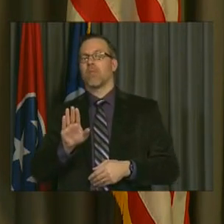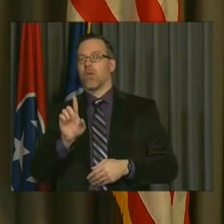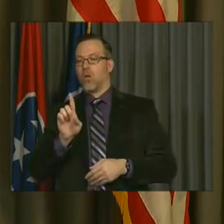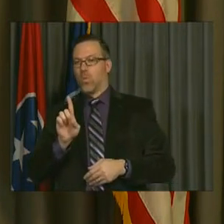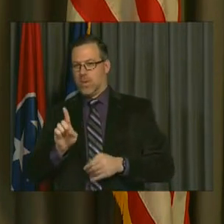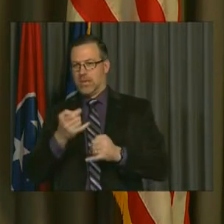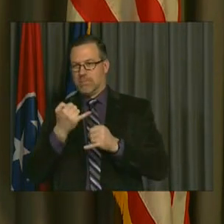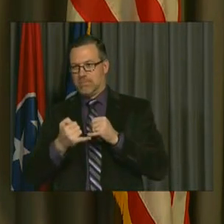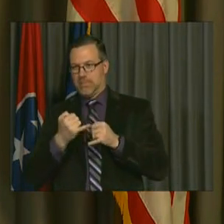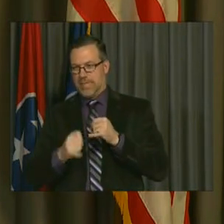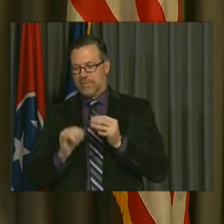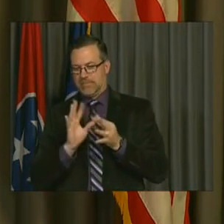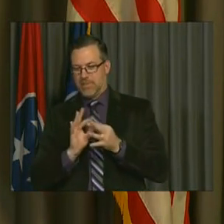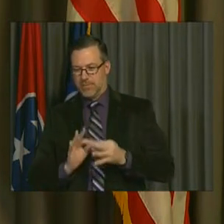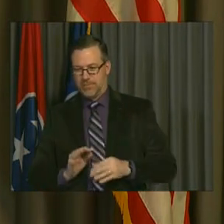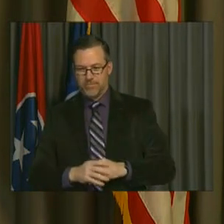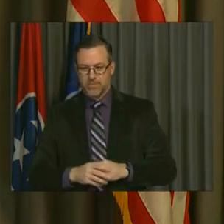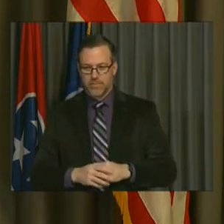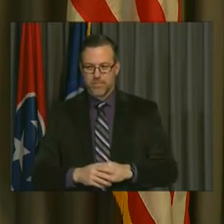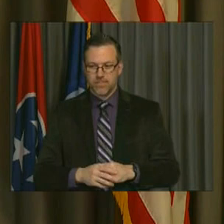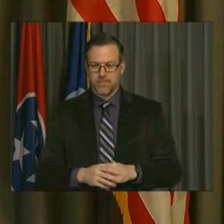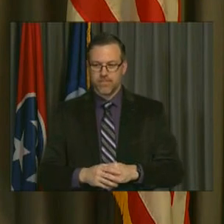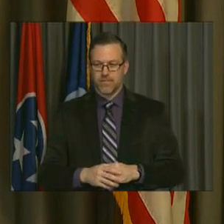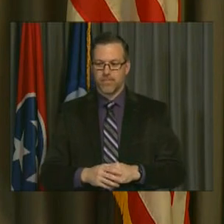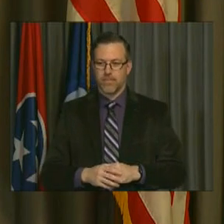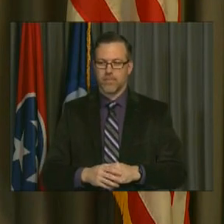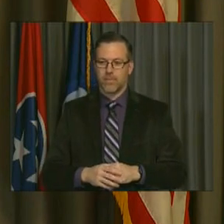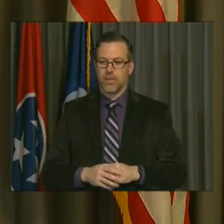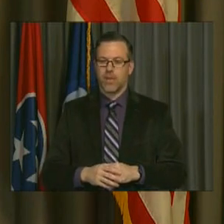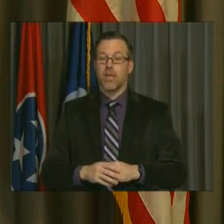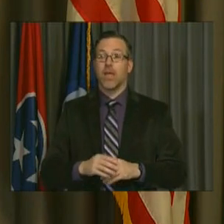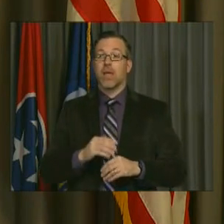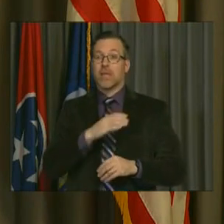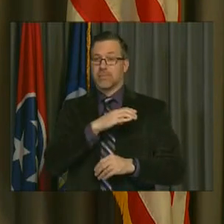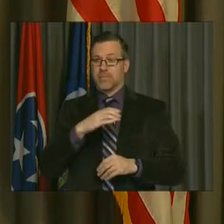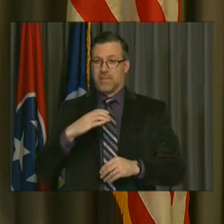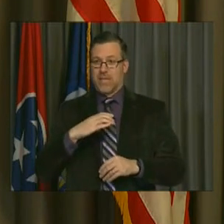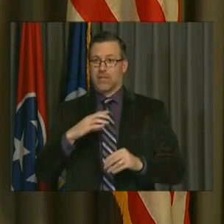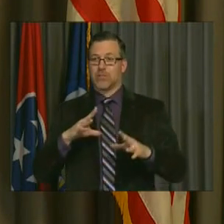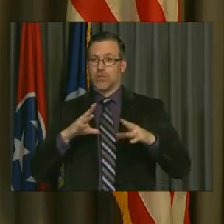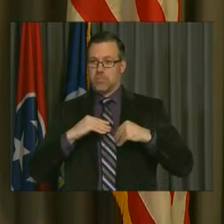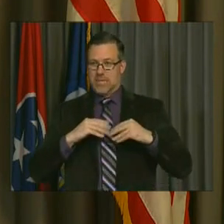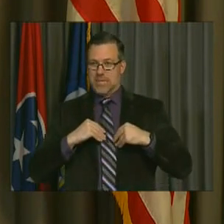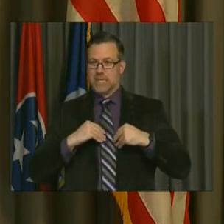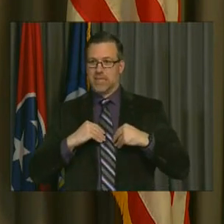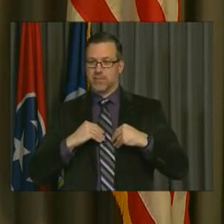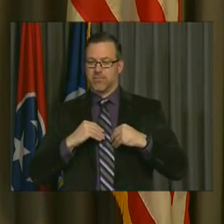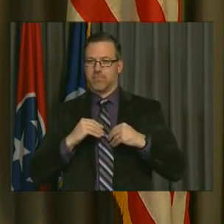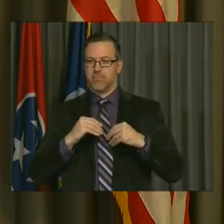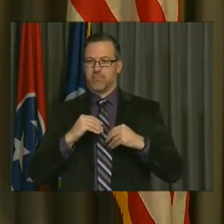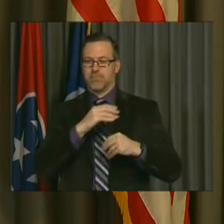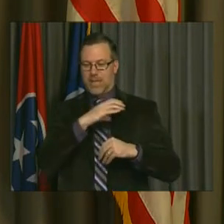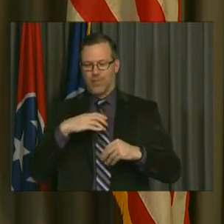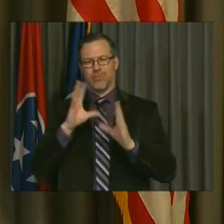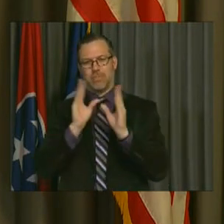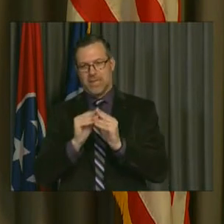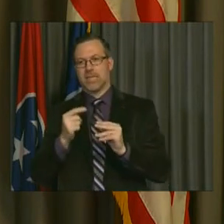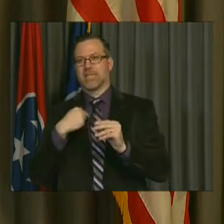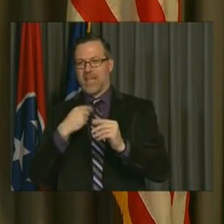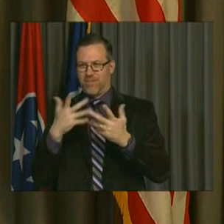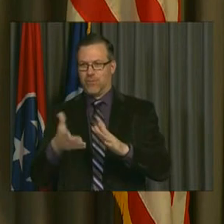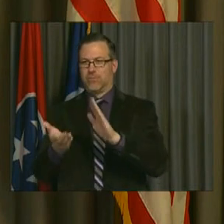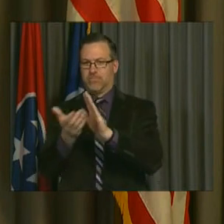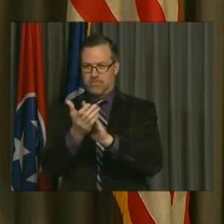So, all along during our Council meetings, I have applauded the people of Nashville and Davidson County